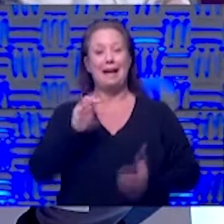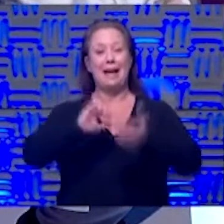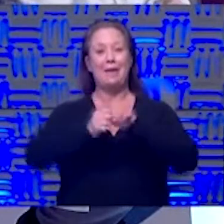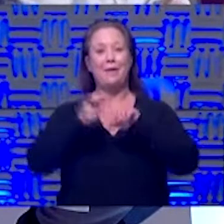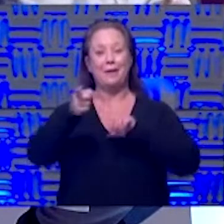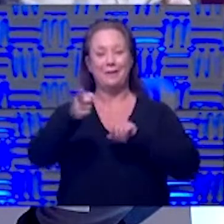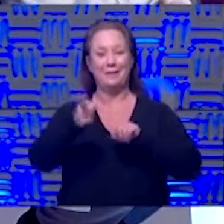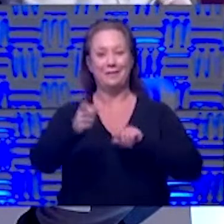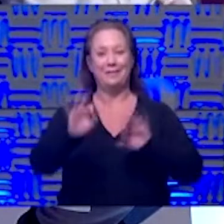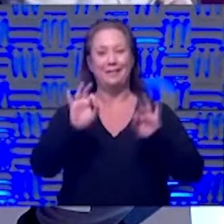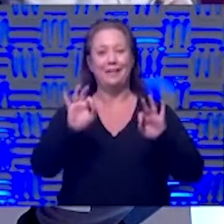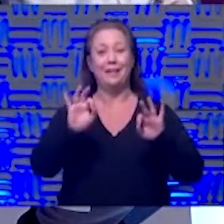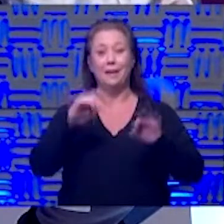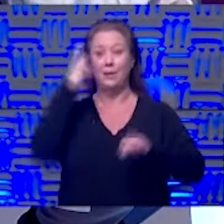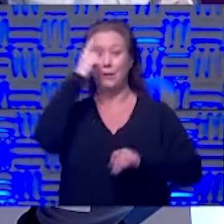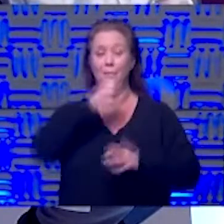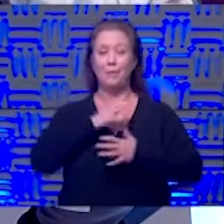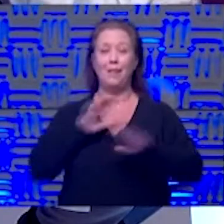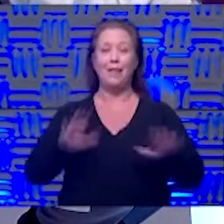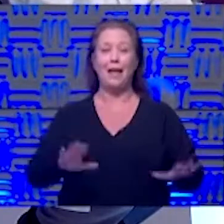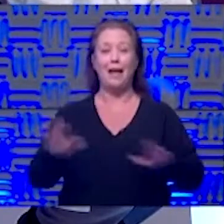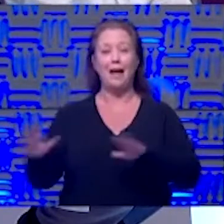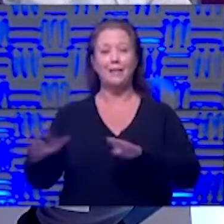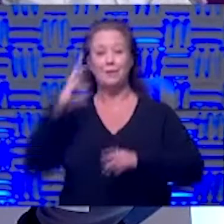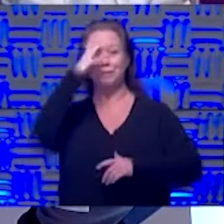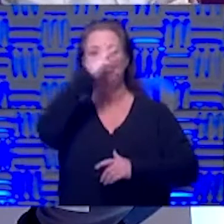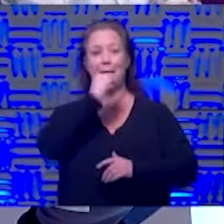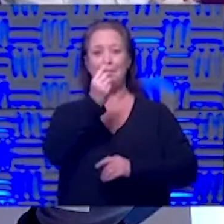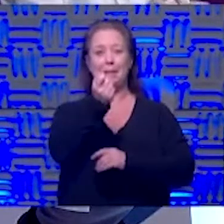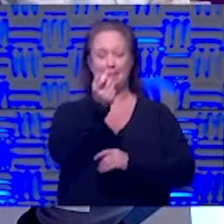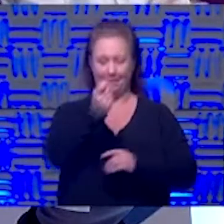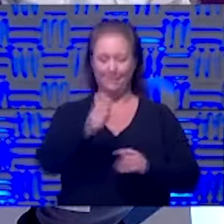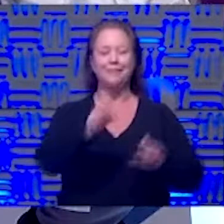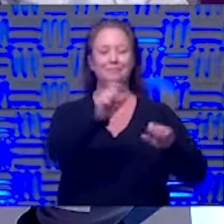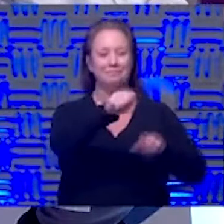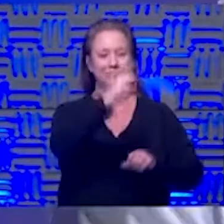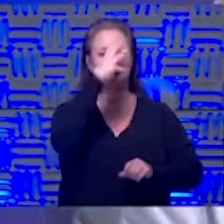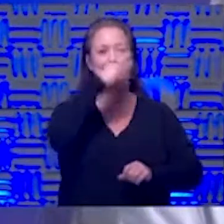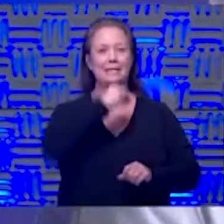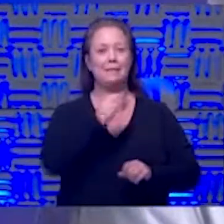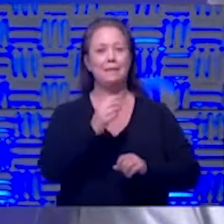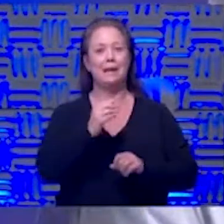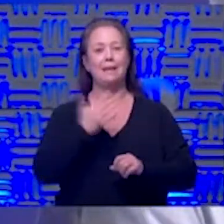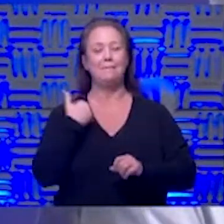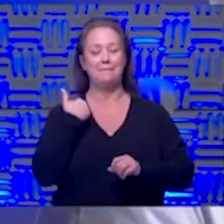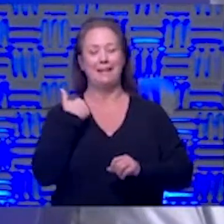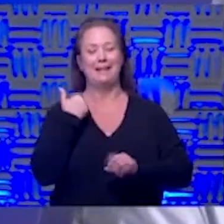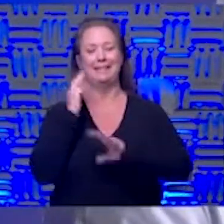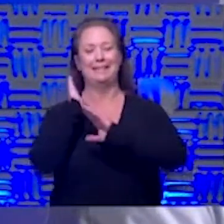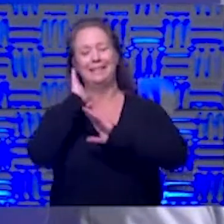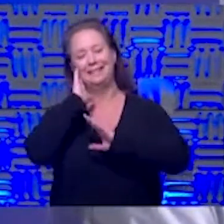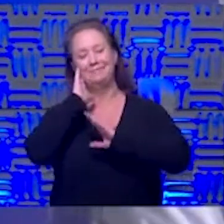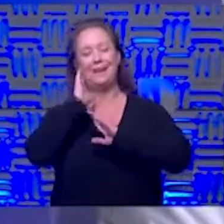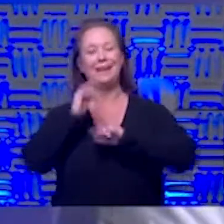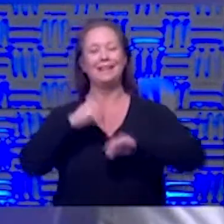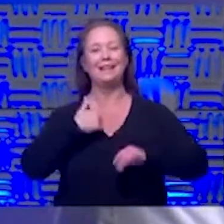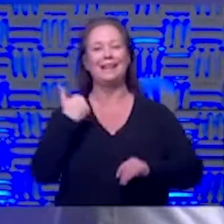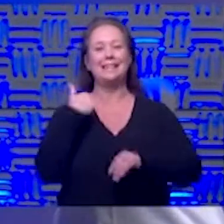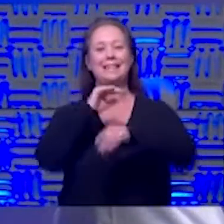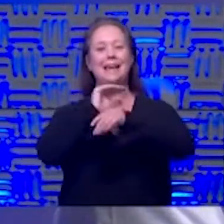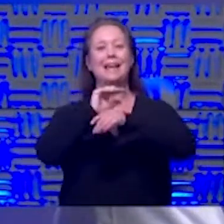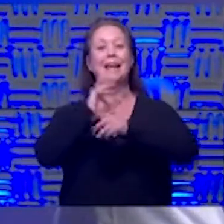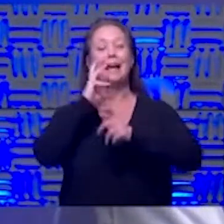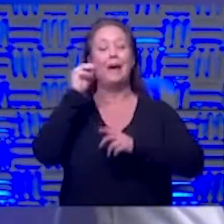are you I'm good you look relaxed you look like you slept a little it slept a little bit in my own bed last night which was good you know certainly out in the